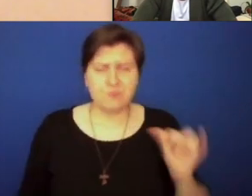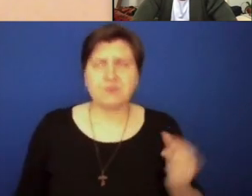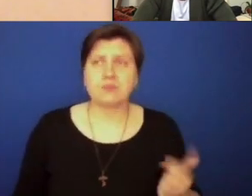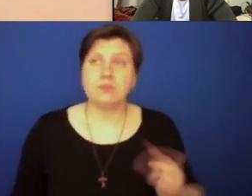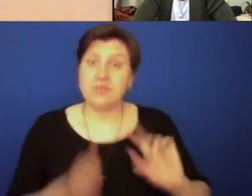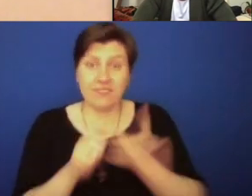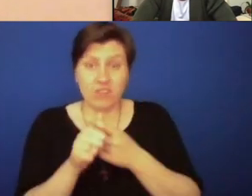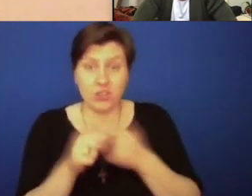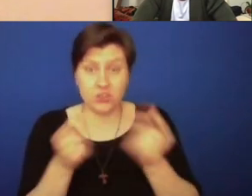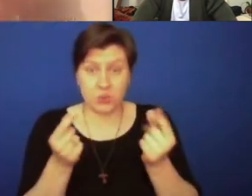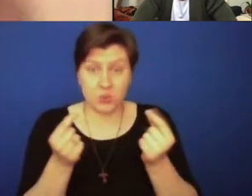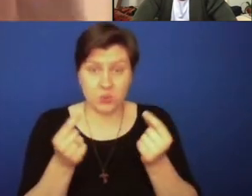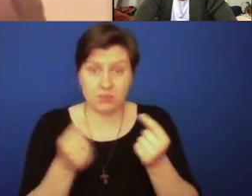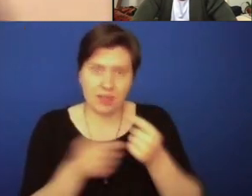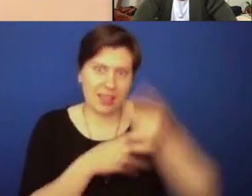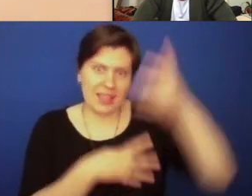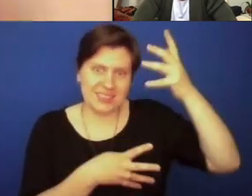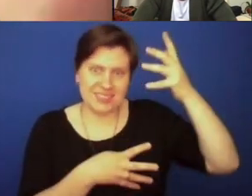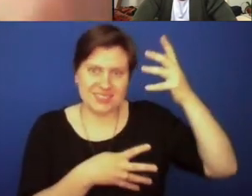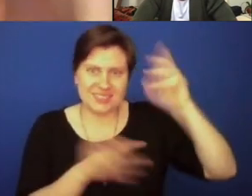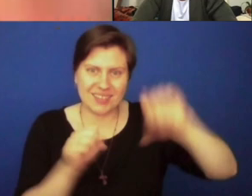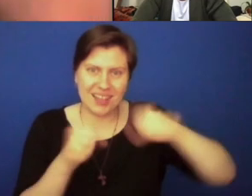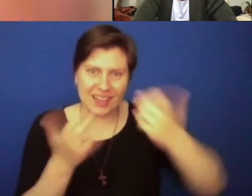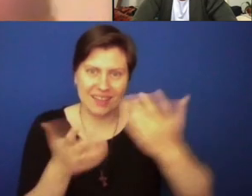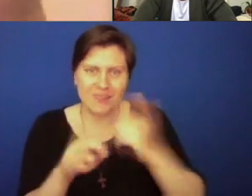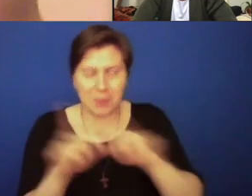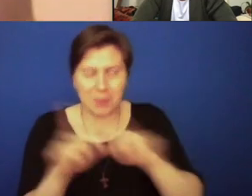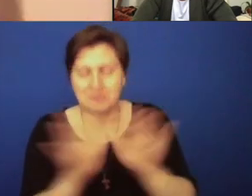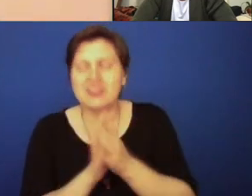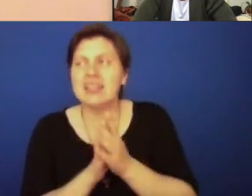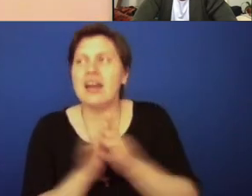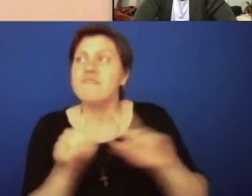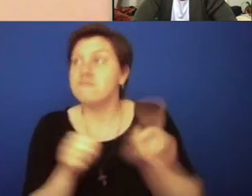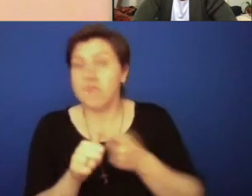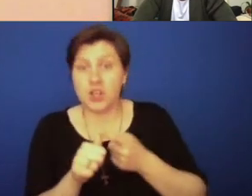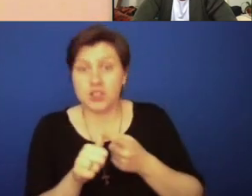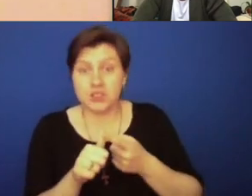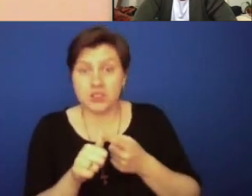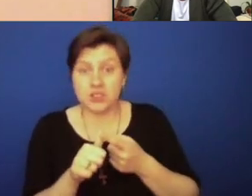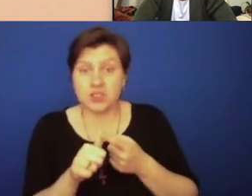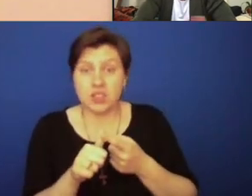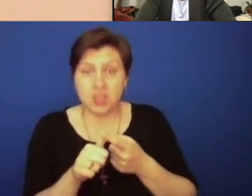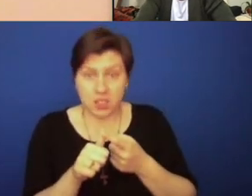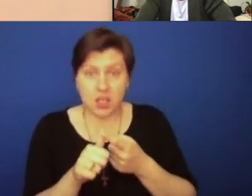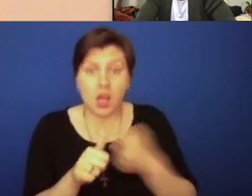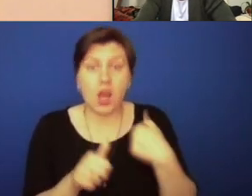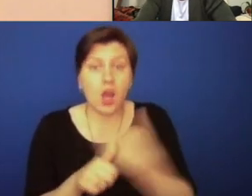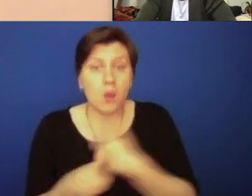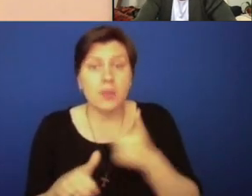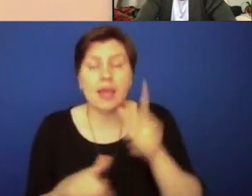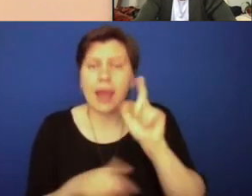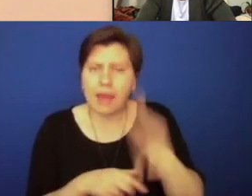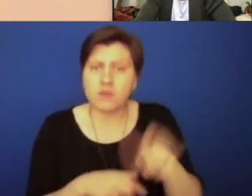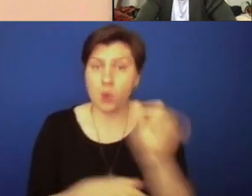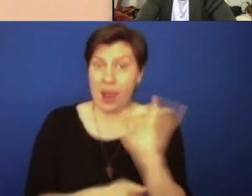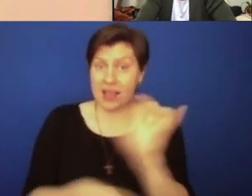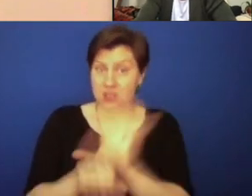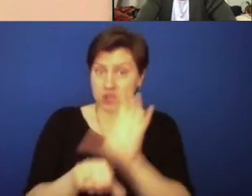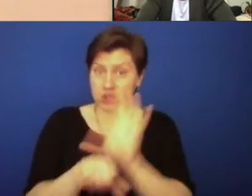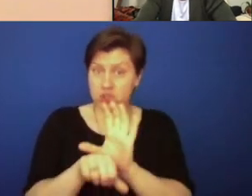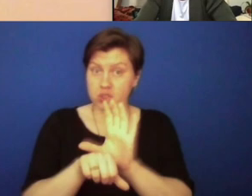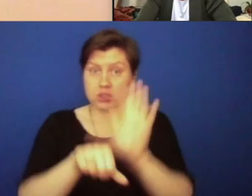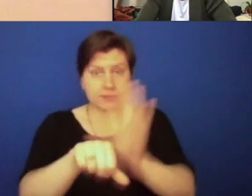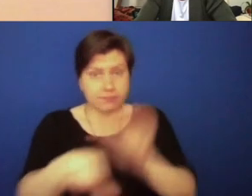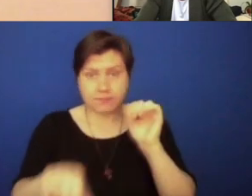the first thing that we do, there's a list that I can provide, but what we absolutely have to do is that we have to make, as a church,